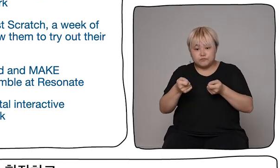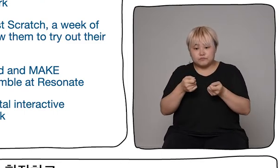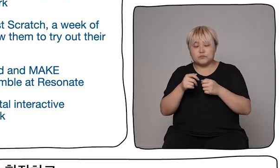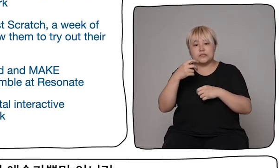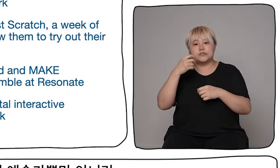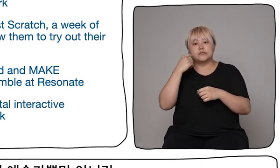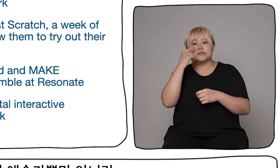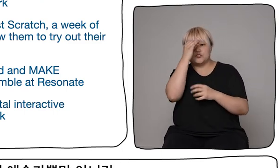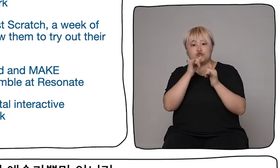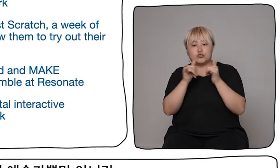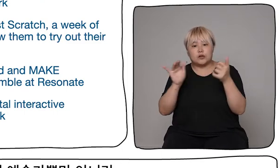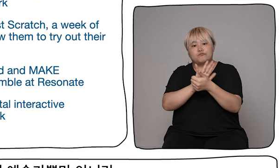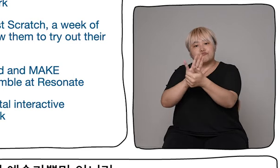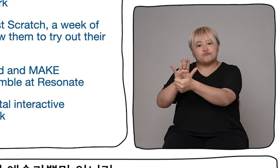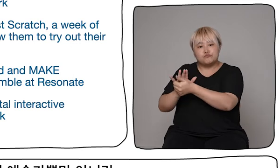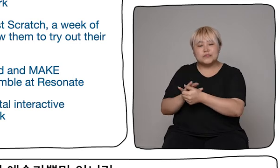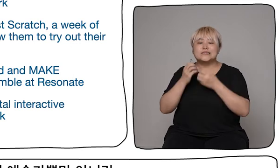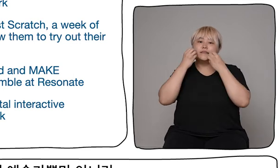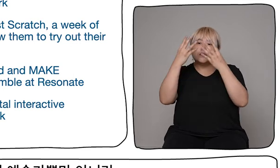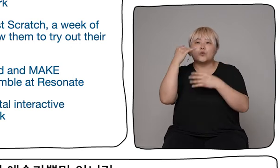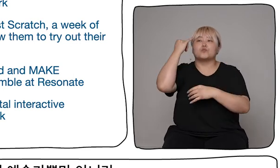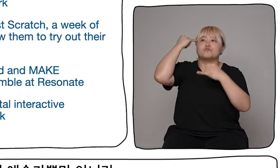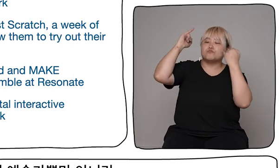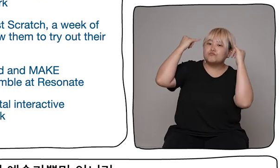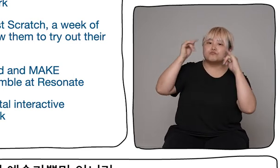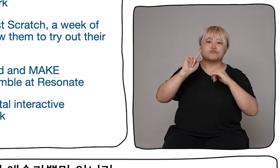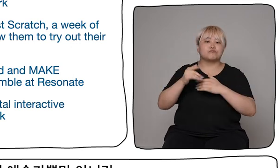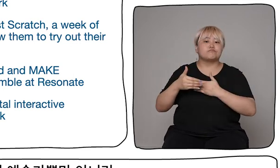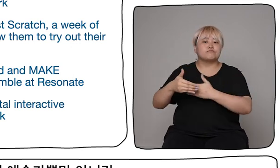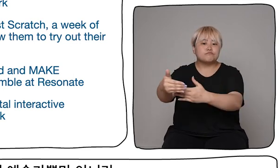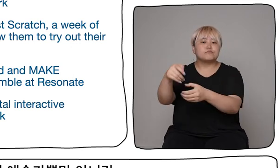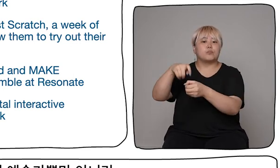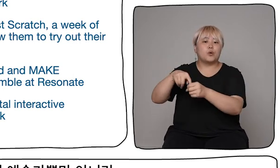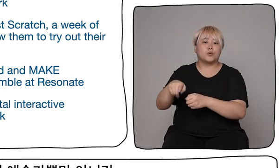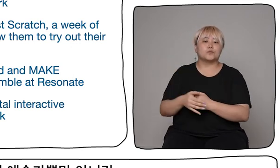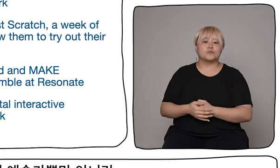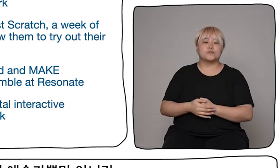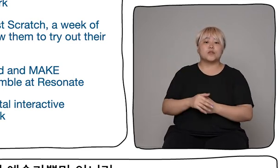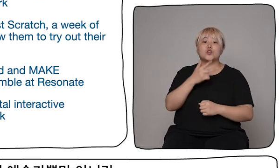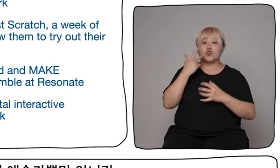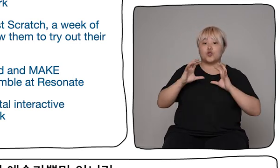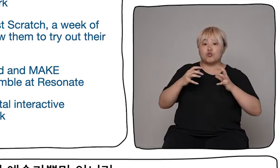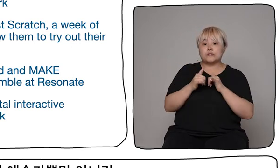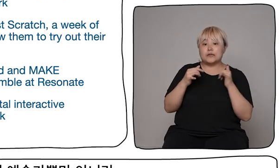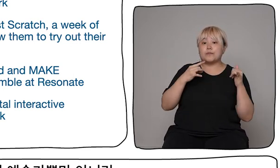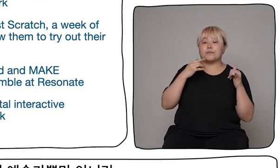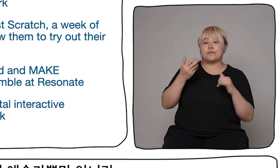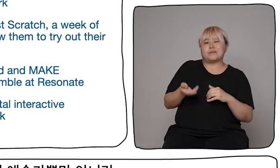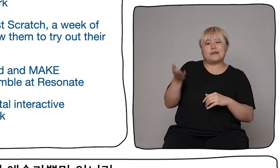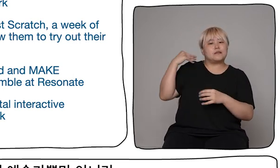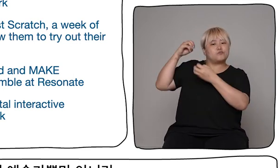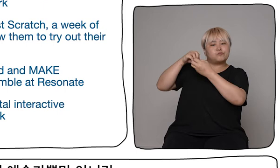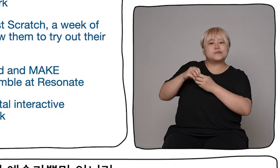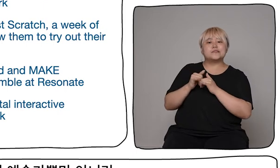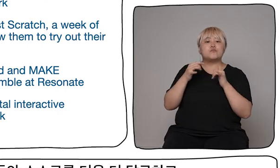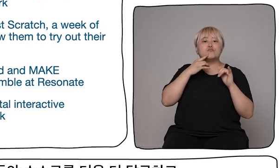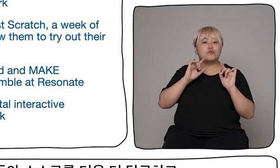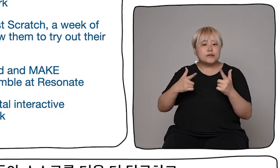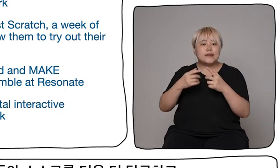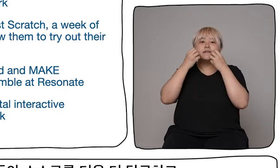work. We work with a lot of established artists as well as emerging brand new artists in the northwest of the UK.